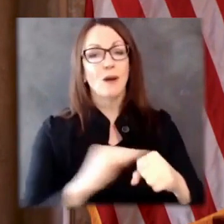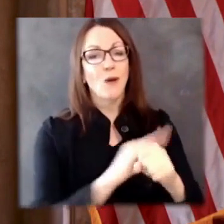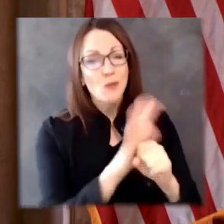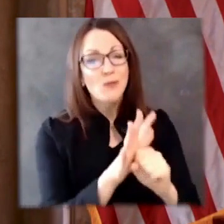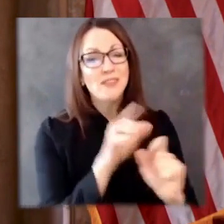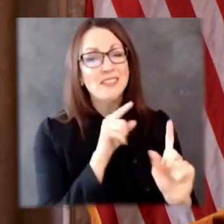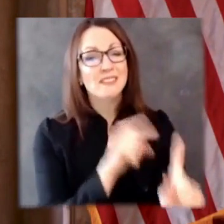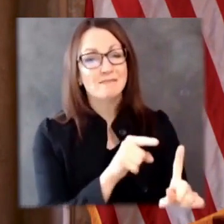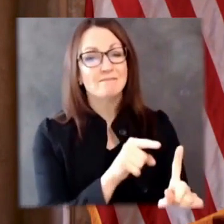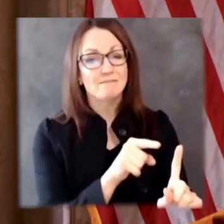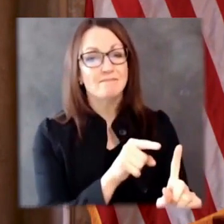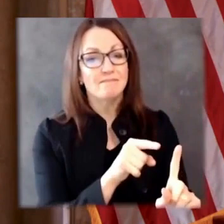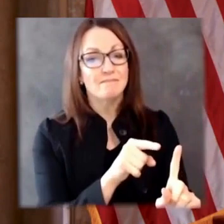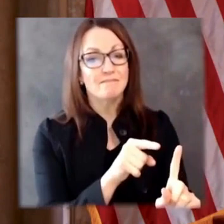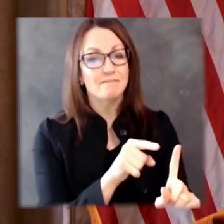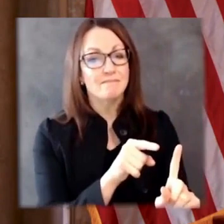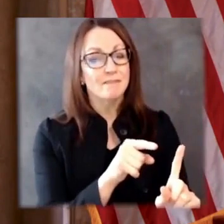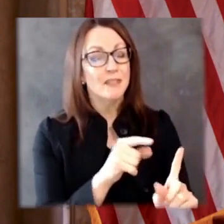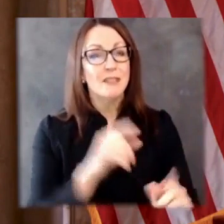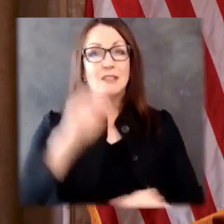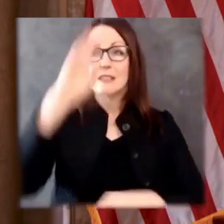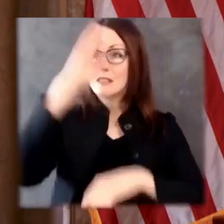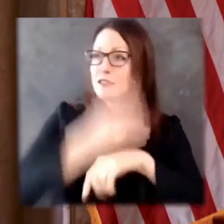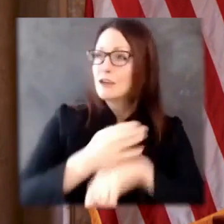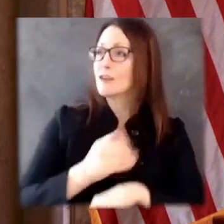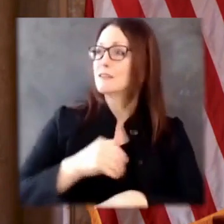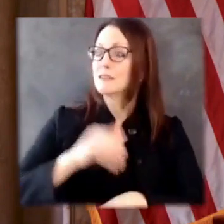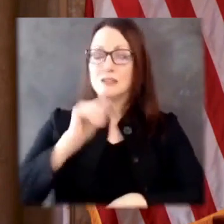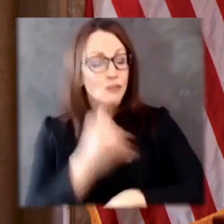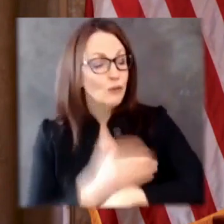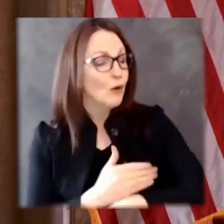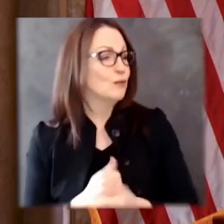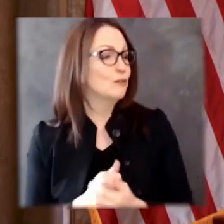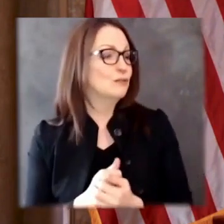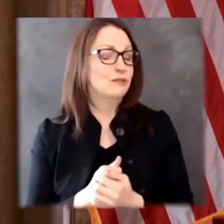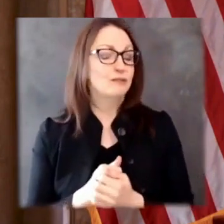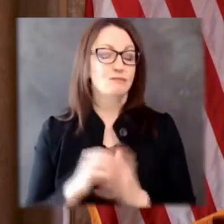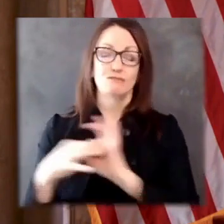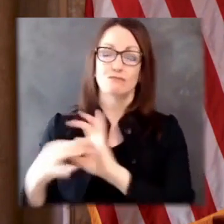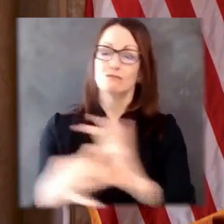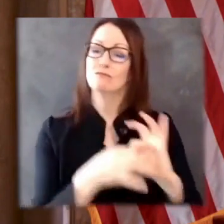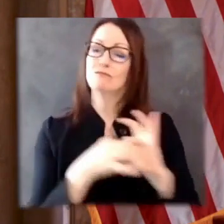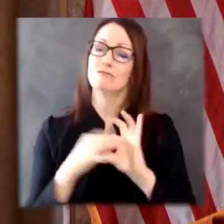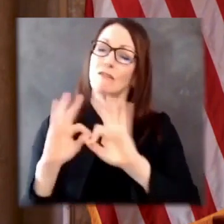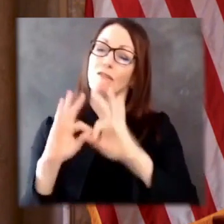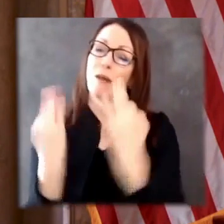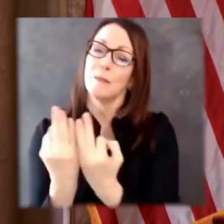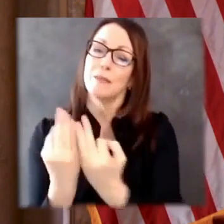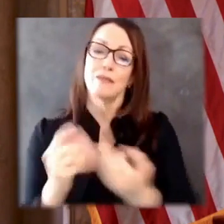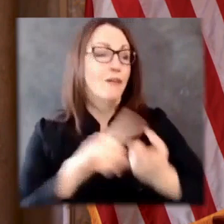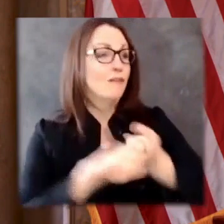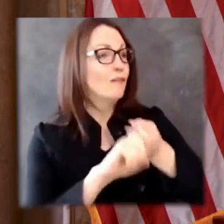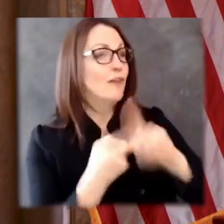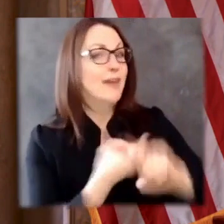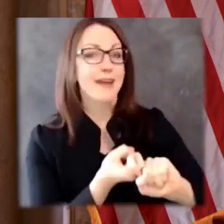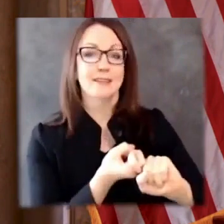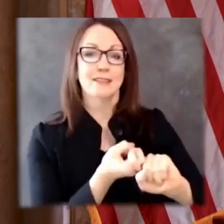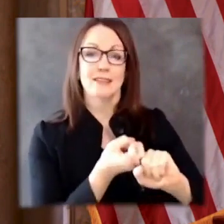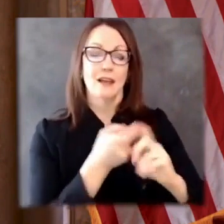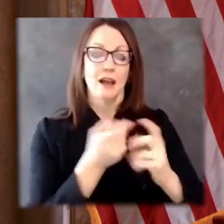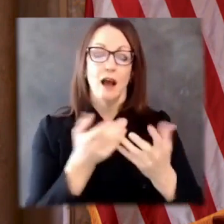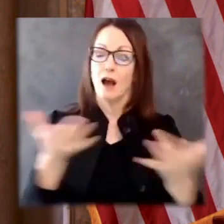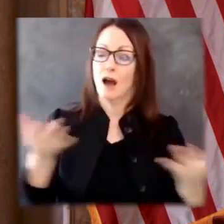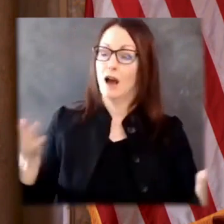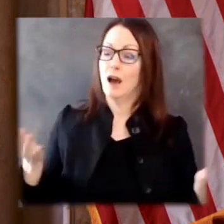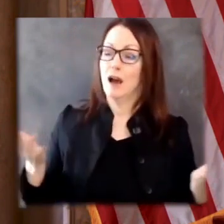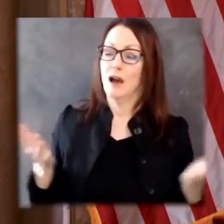families, the sons and daughters, moms and dads, grandparents and grandkids, friends and neighbors left behind, who, on top